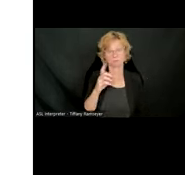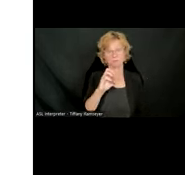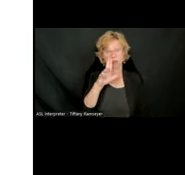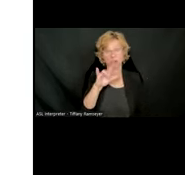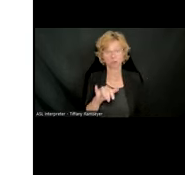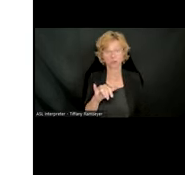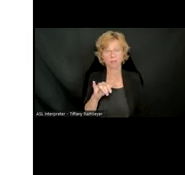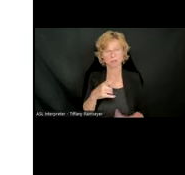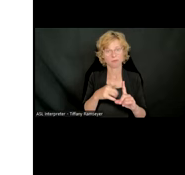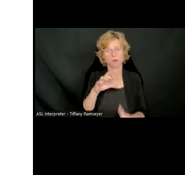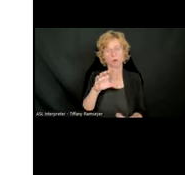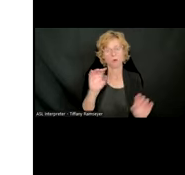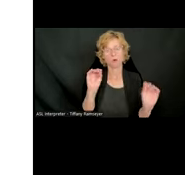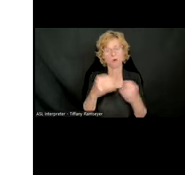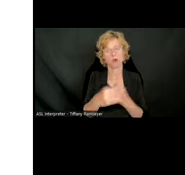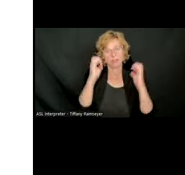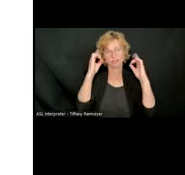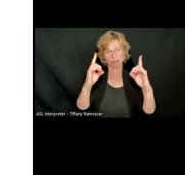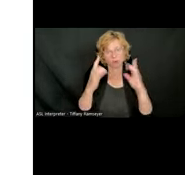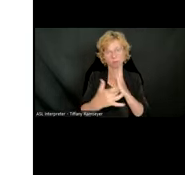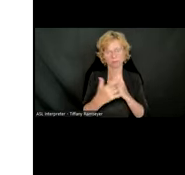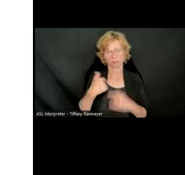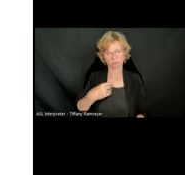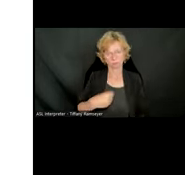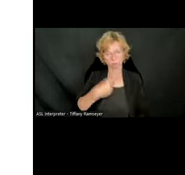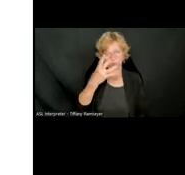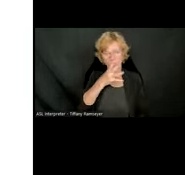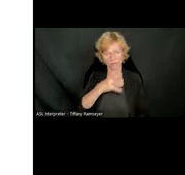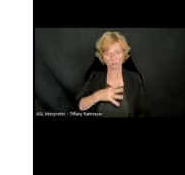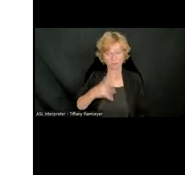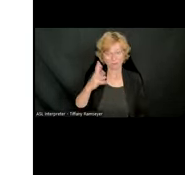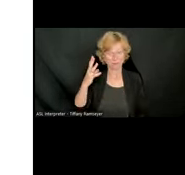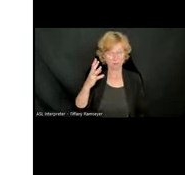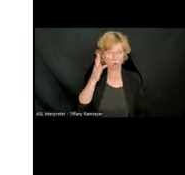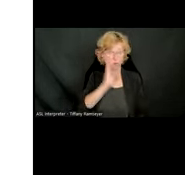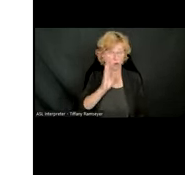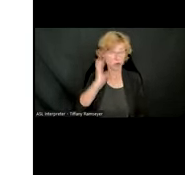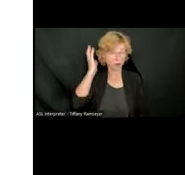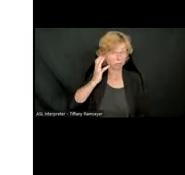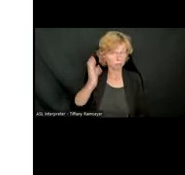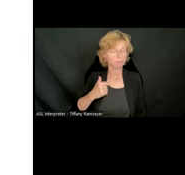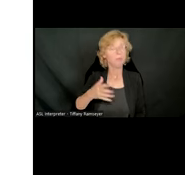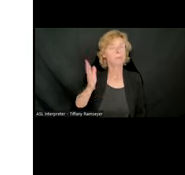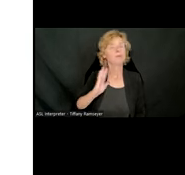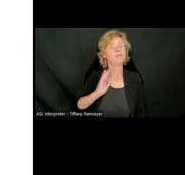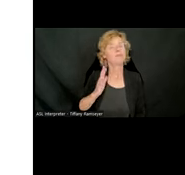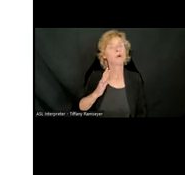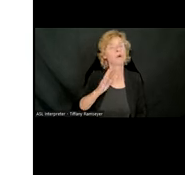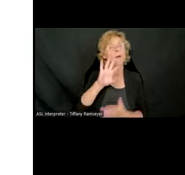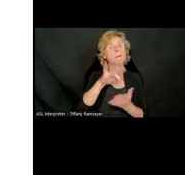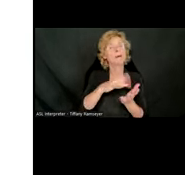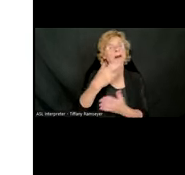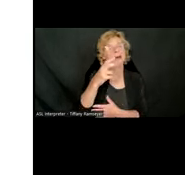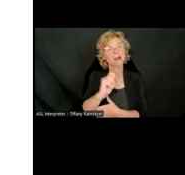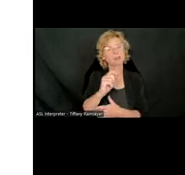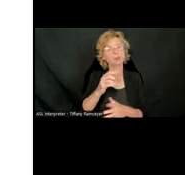or OET. I am a white female with brown curly hair. I am a previous middle and high school special education teacher and parent